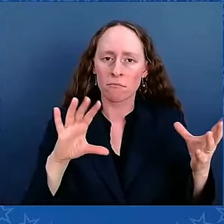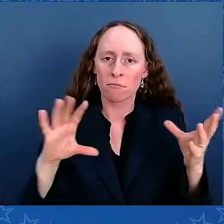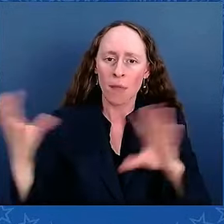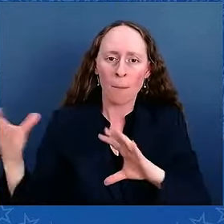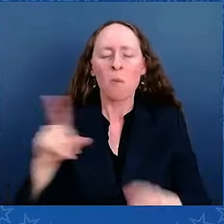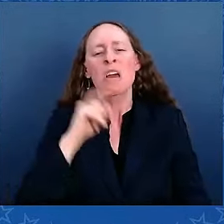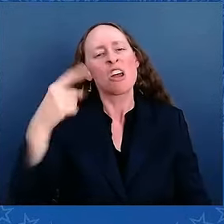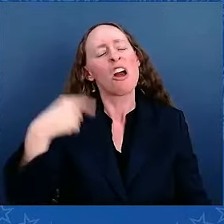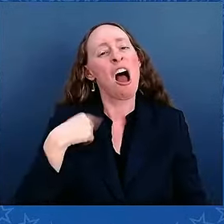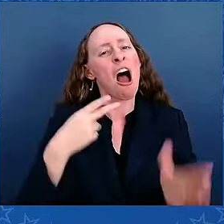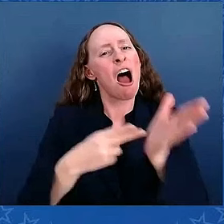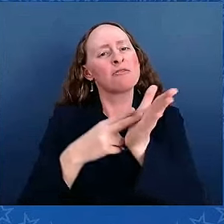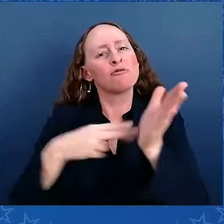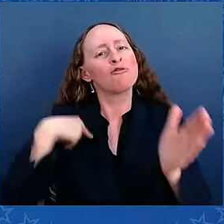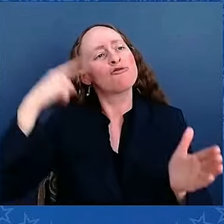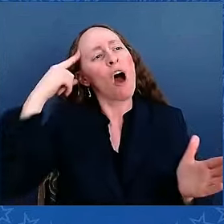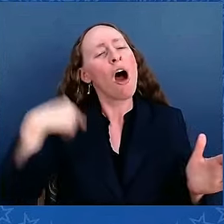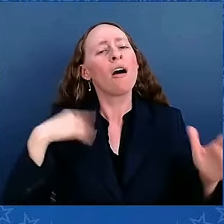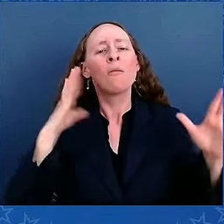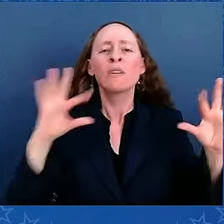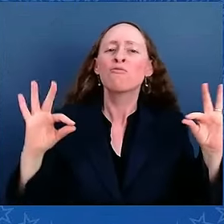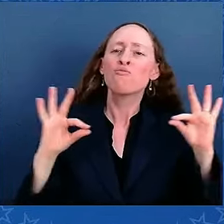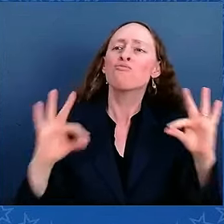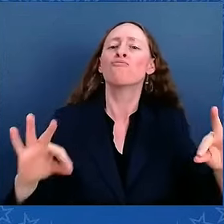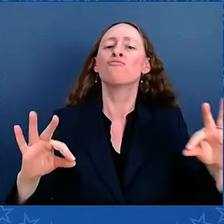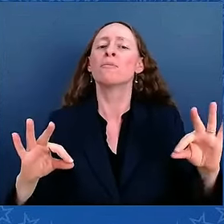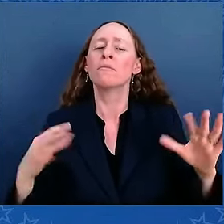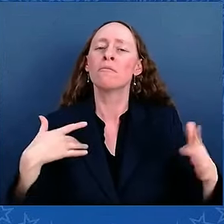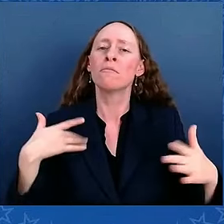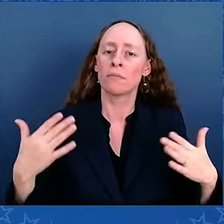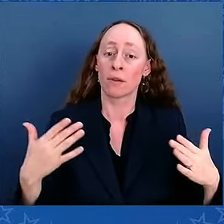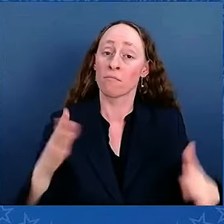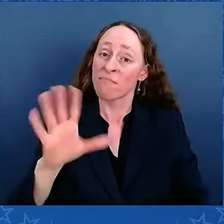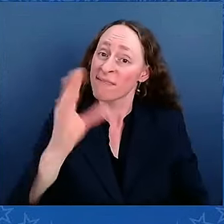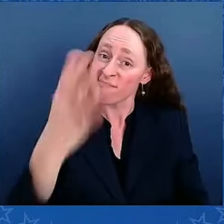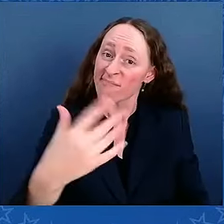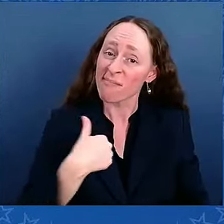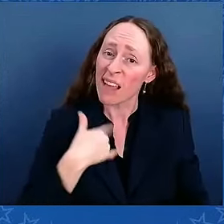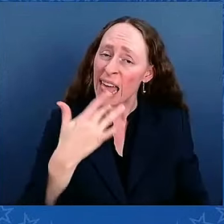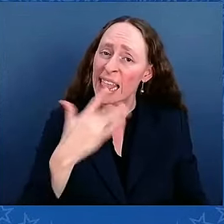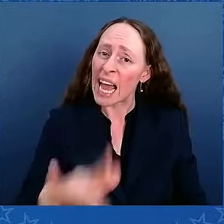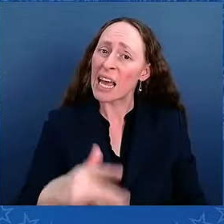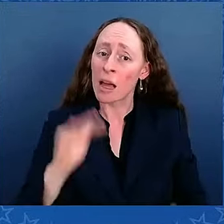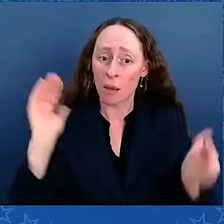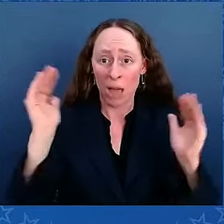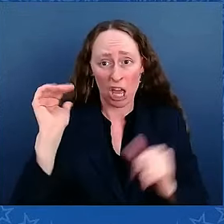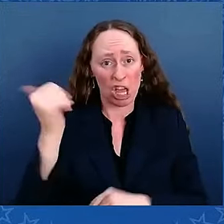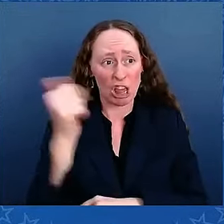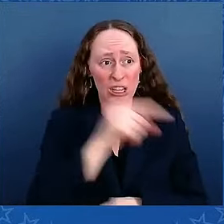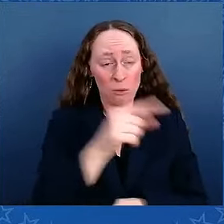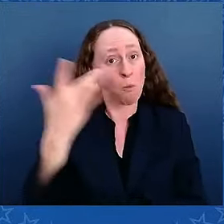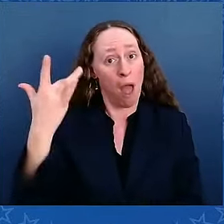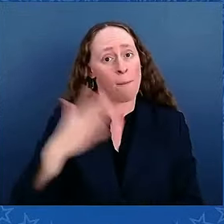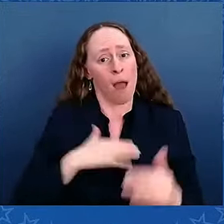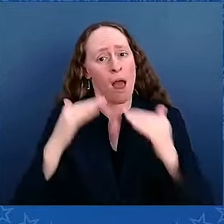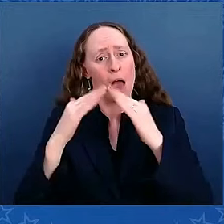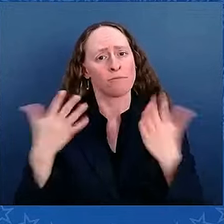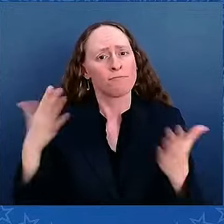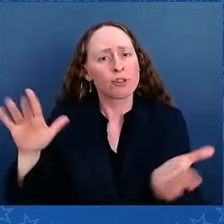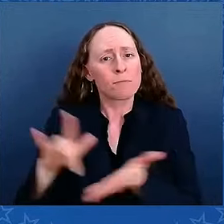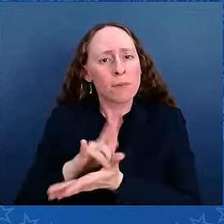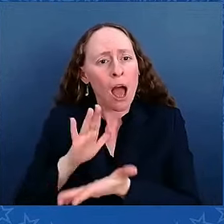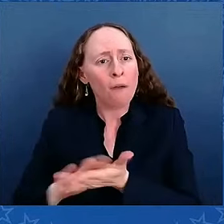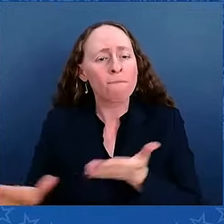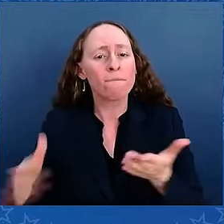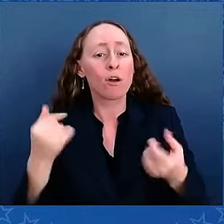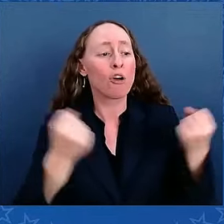But I was in a little bit better shape than some. I had my house and car paid off. But some people had mortgages, car payments, and they were helping